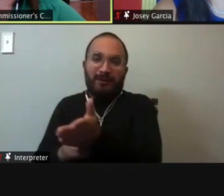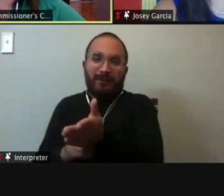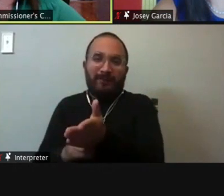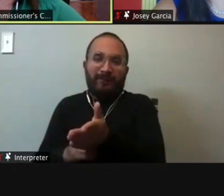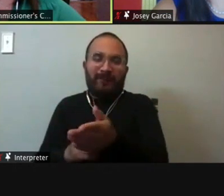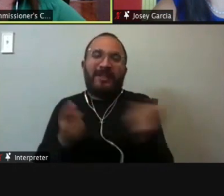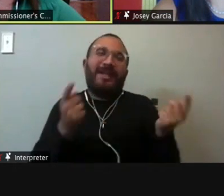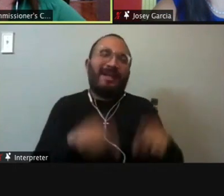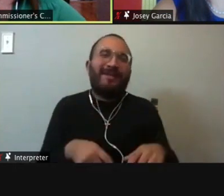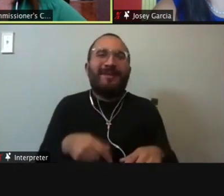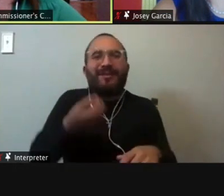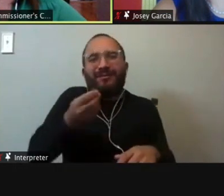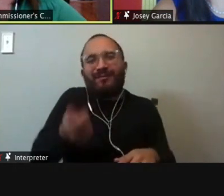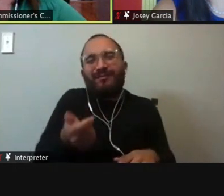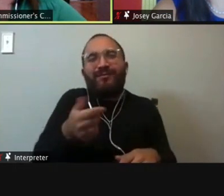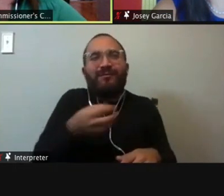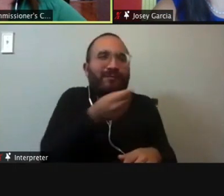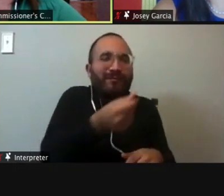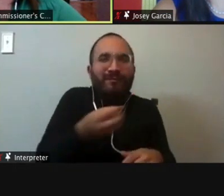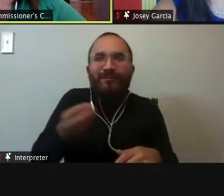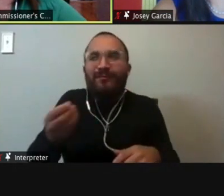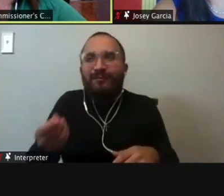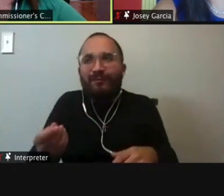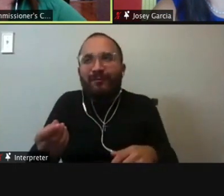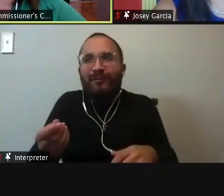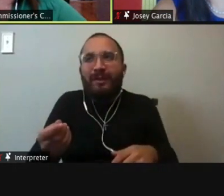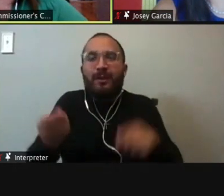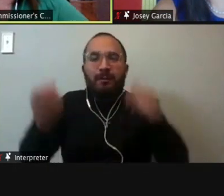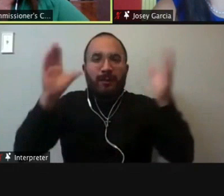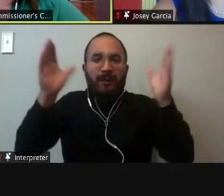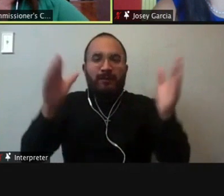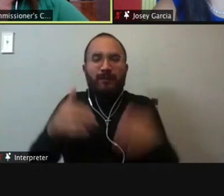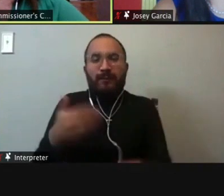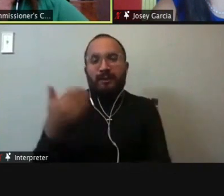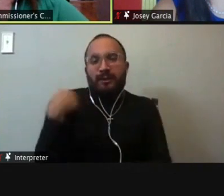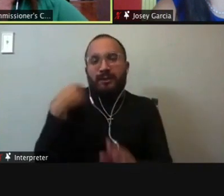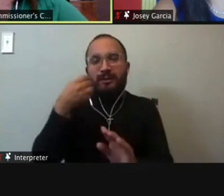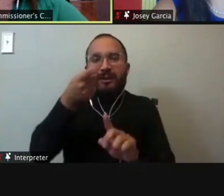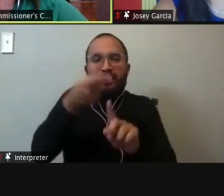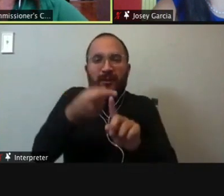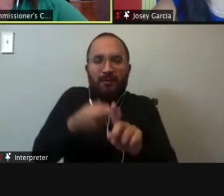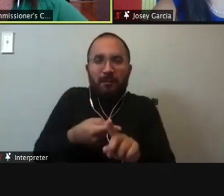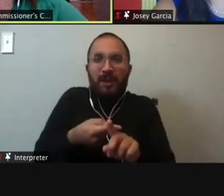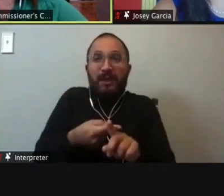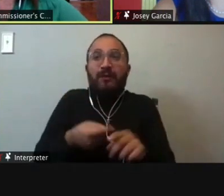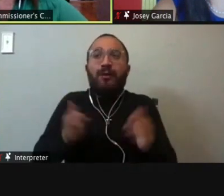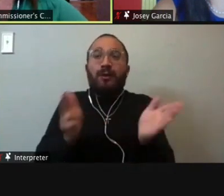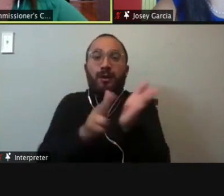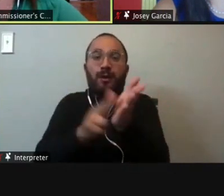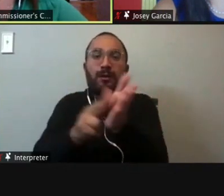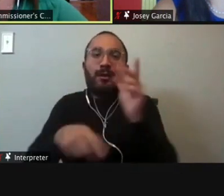here and there, but not with the frequency that it has been in the last few months. And I think that's a good sign that people are realizing